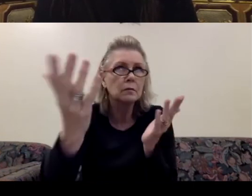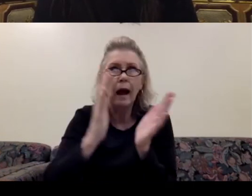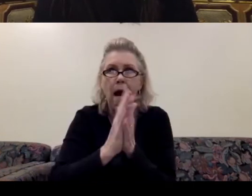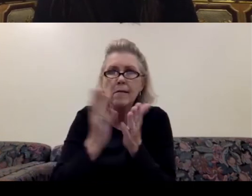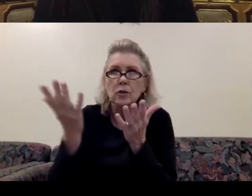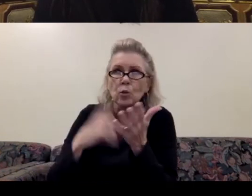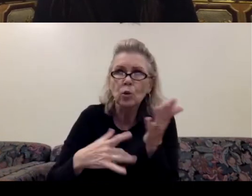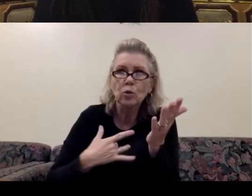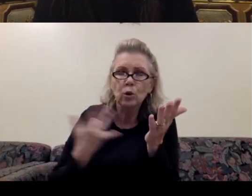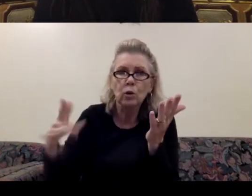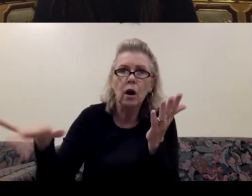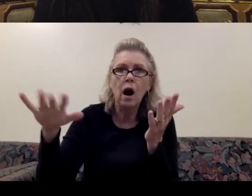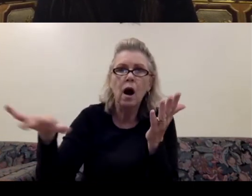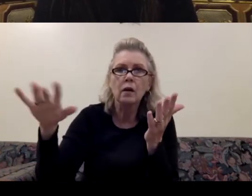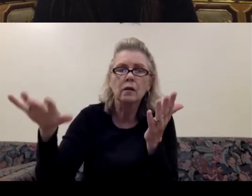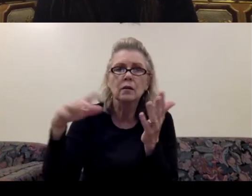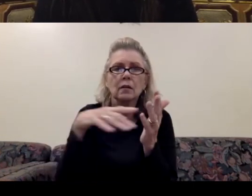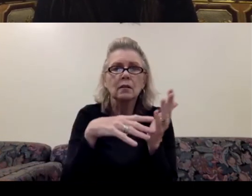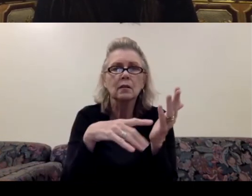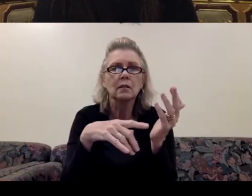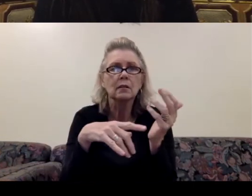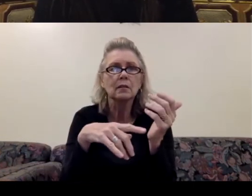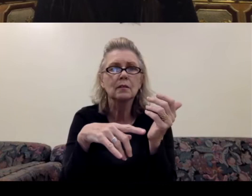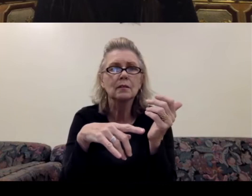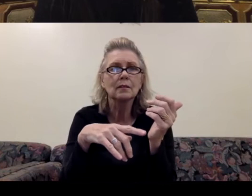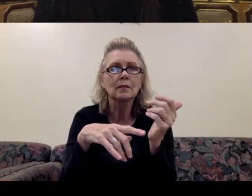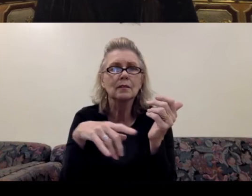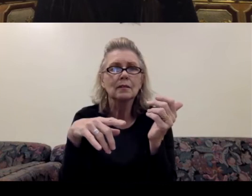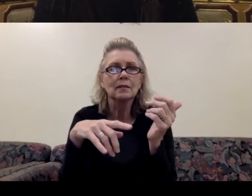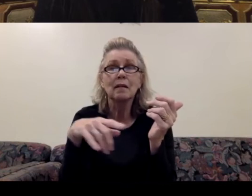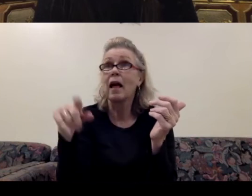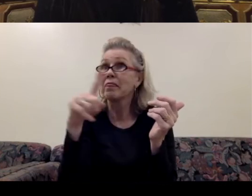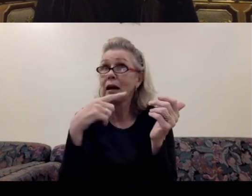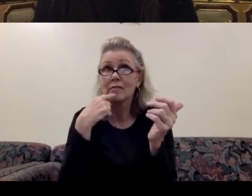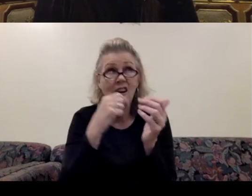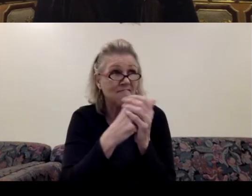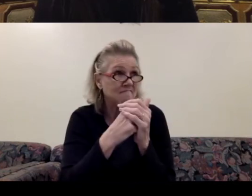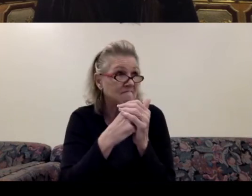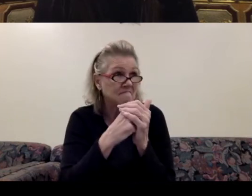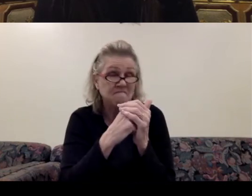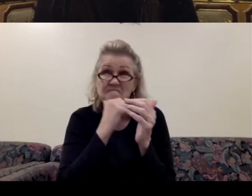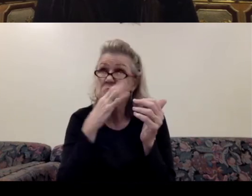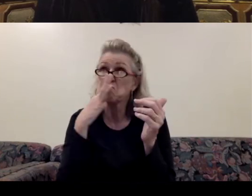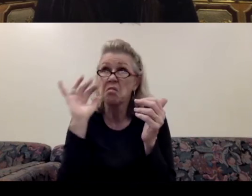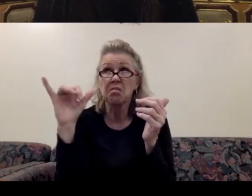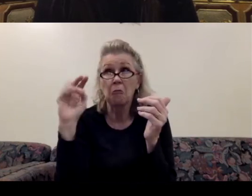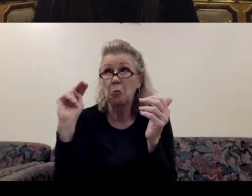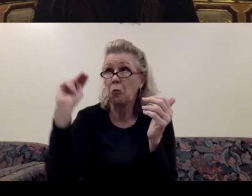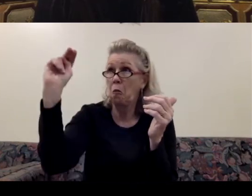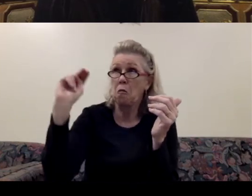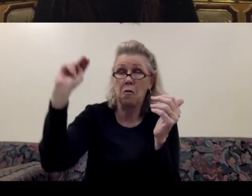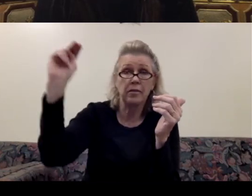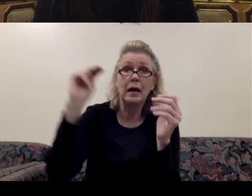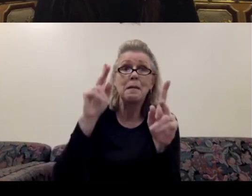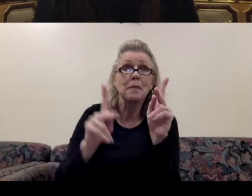what is going on. And they said, they don't speak that Northern thing. The people from